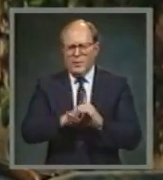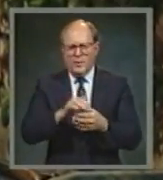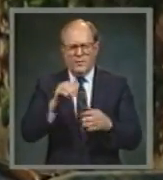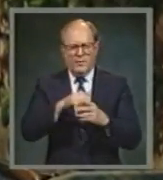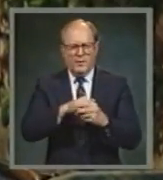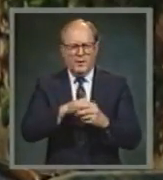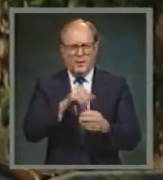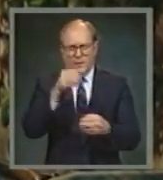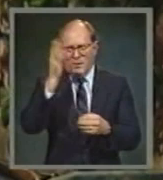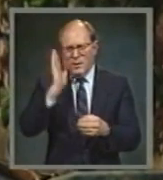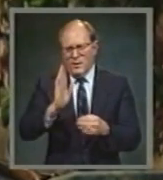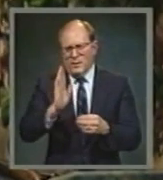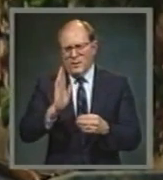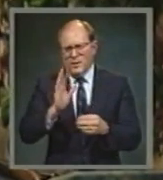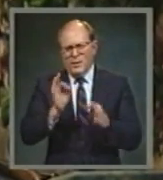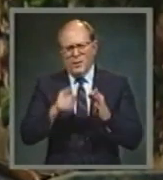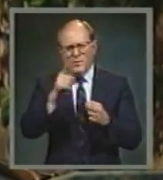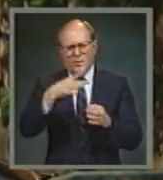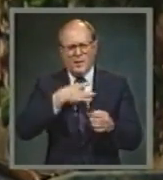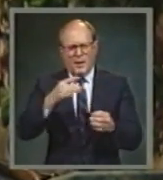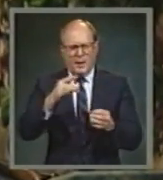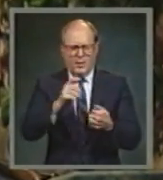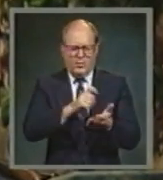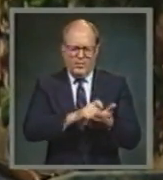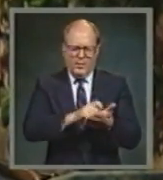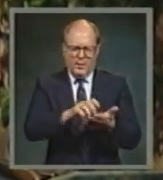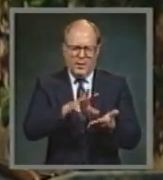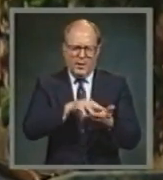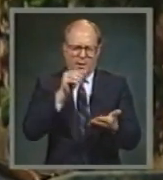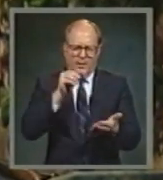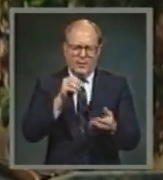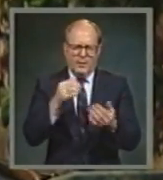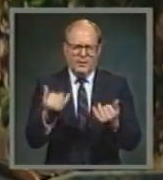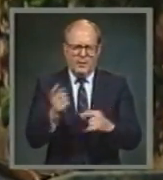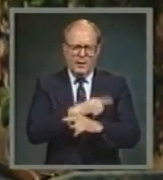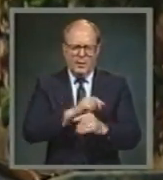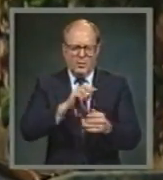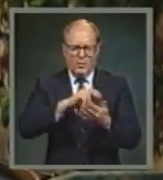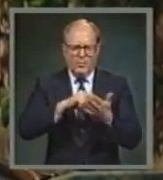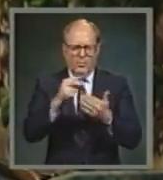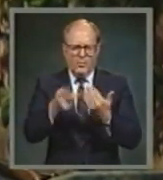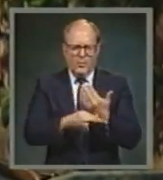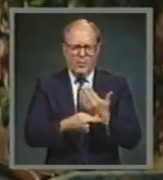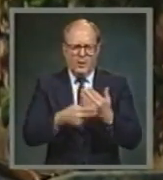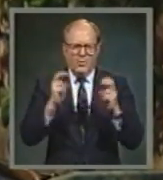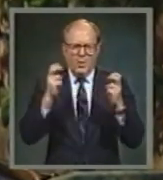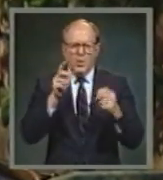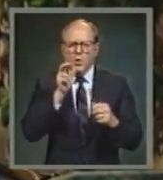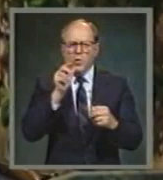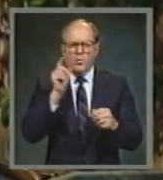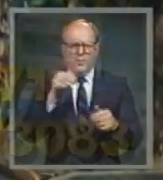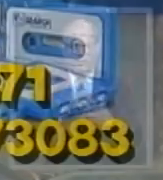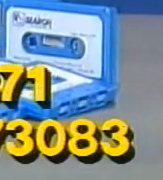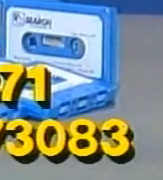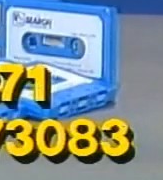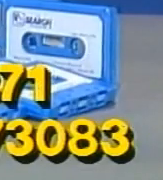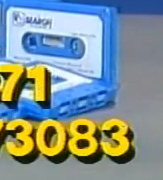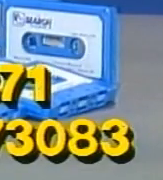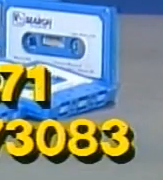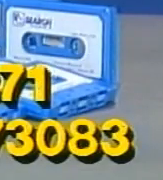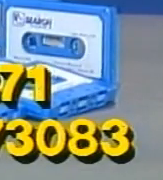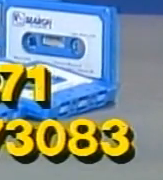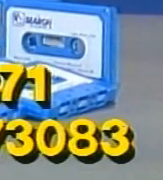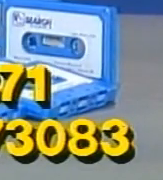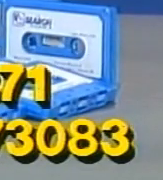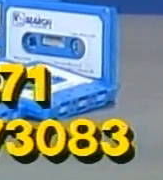If you'd like an audio cassette tape or a printed copy of today's program titled, Who Will Follow Jesus? Simply write us, In Search of